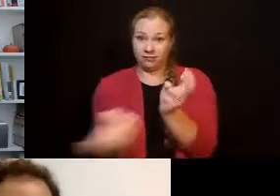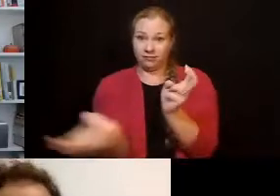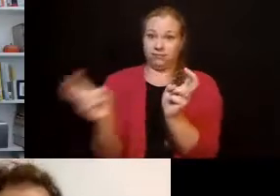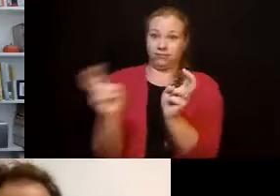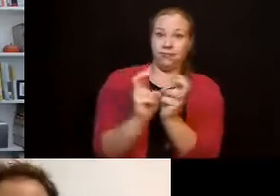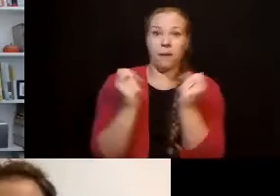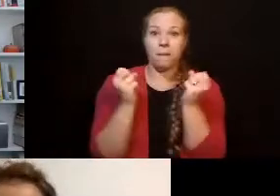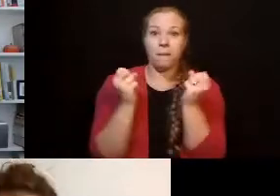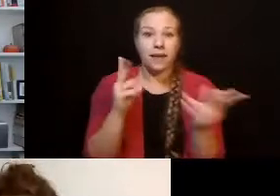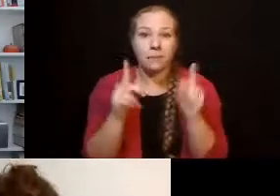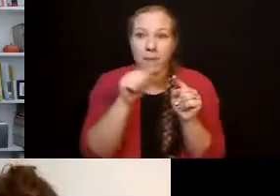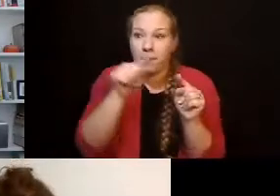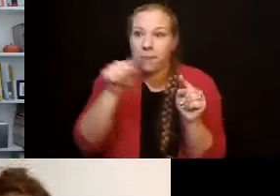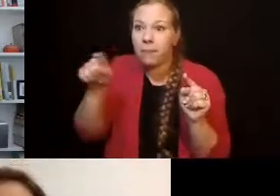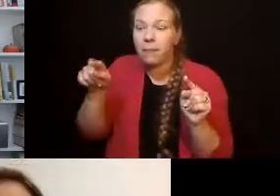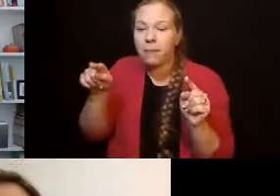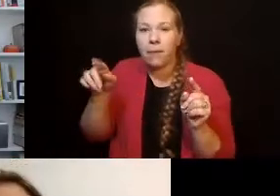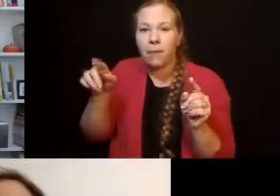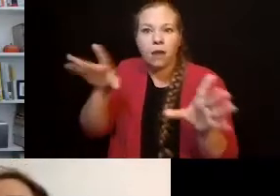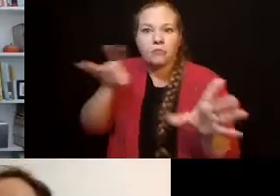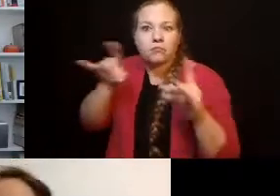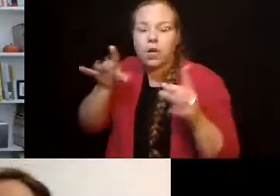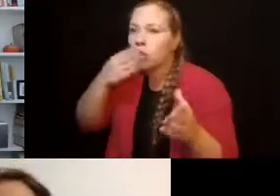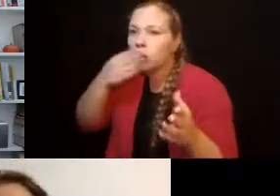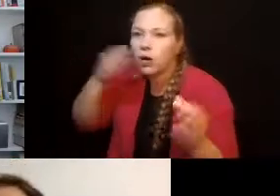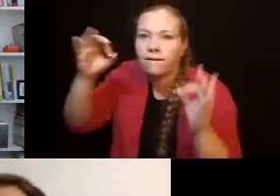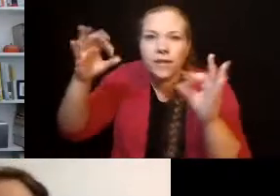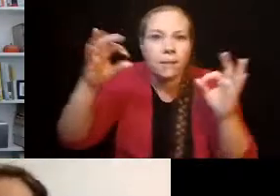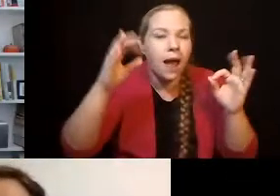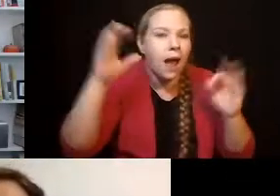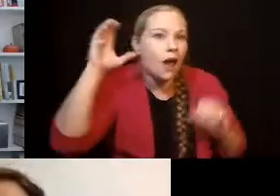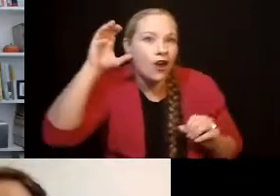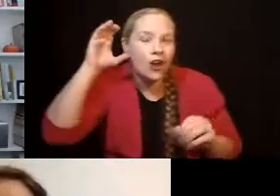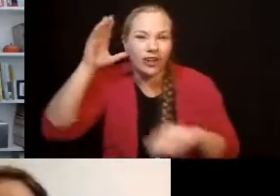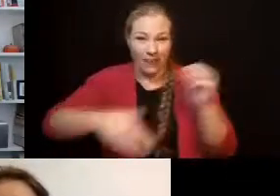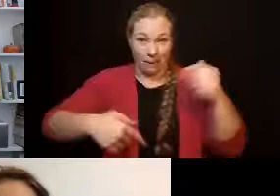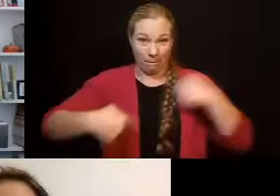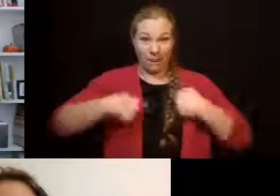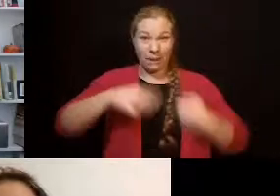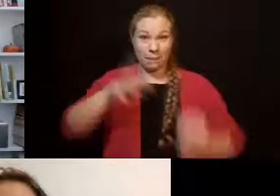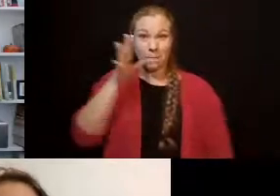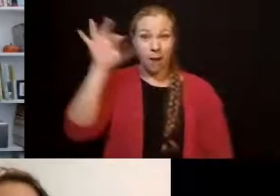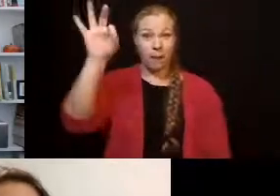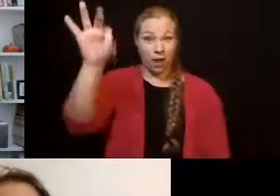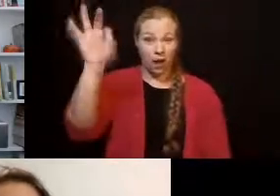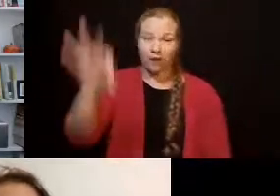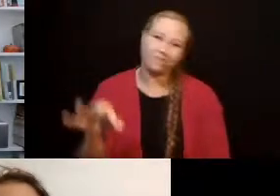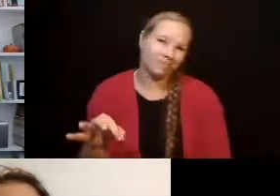backwards. I want to show you a picture real quick. So, don't get seasick while I move backwards.